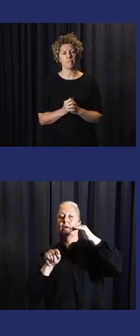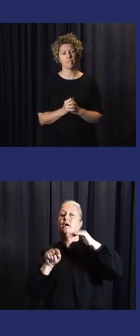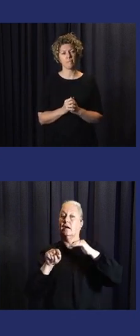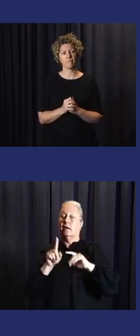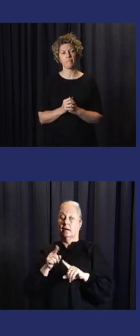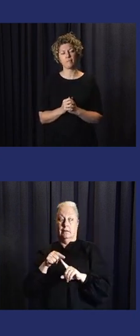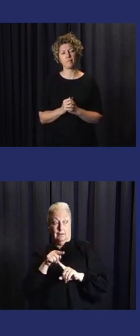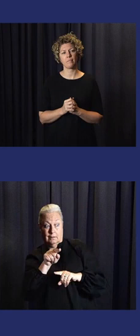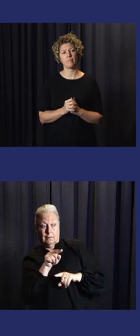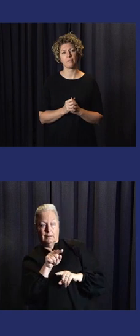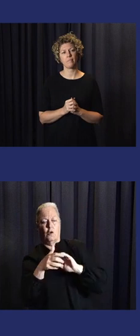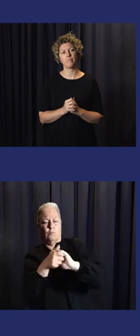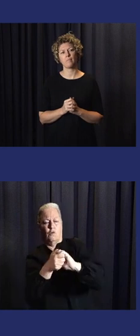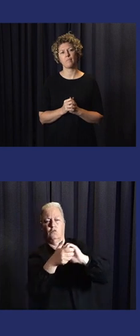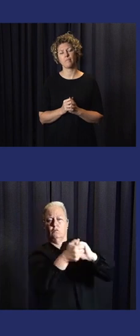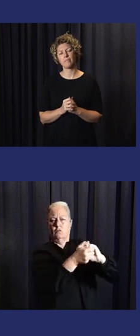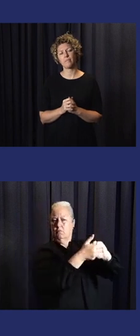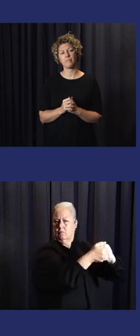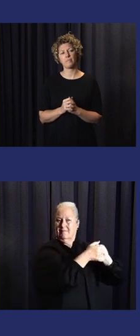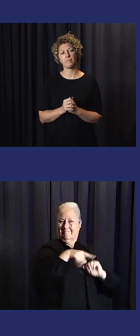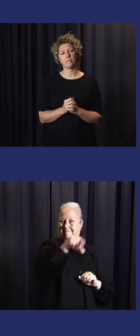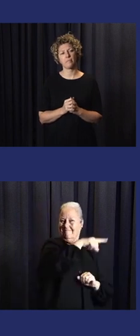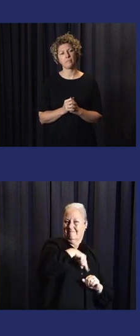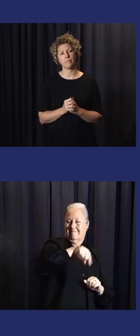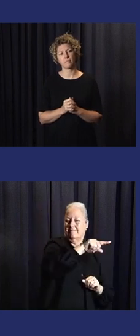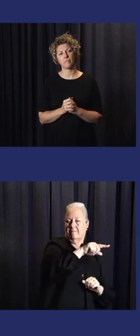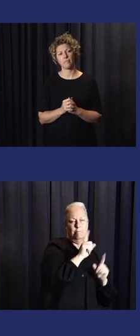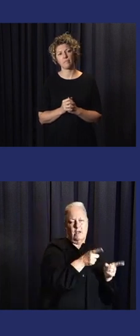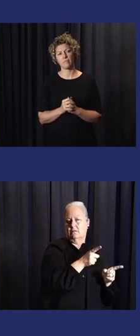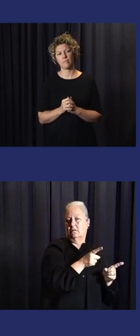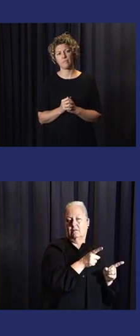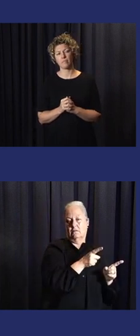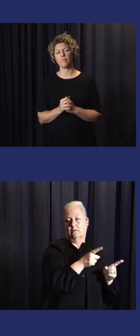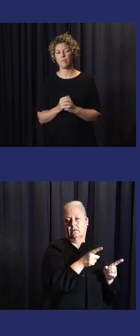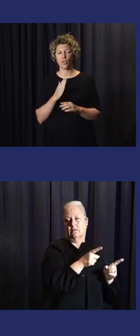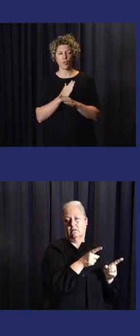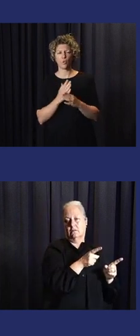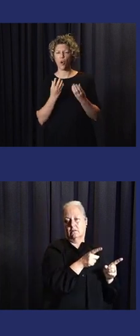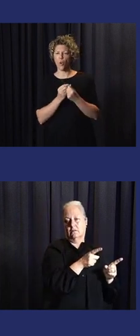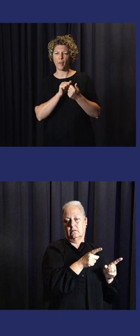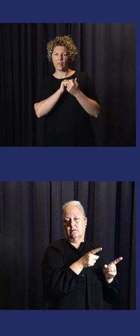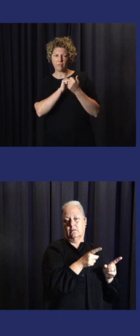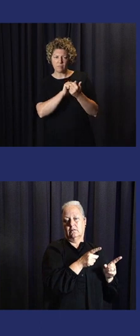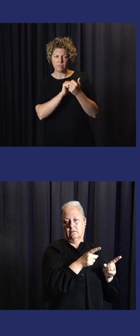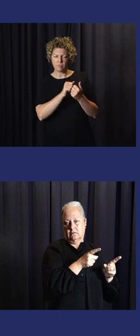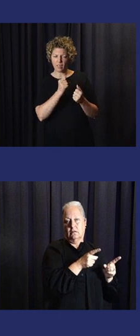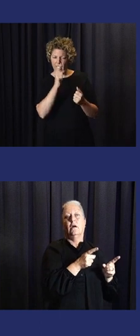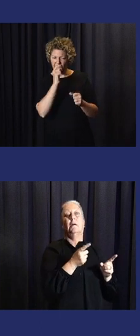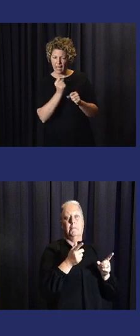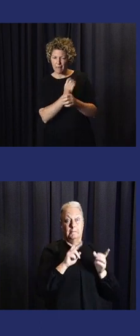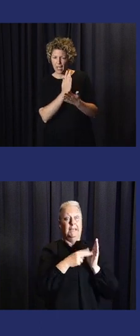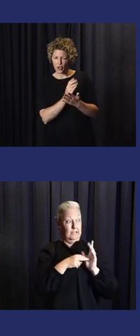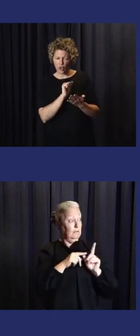Vietnam Red Cross, and other partners to pilot some programs for early